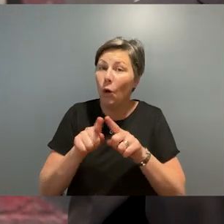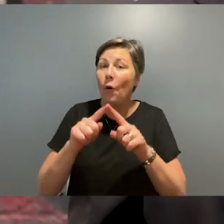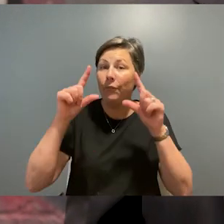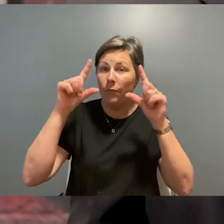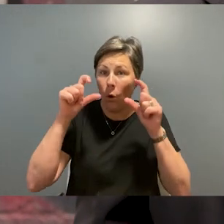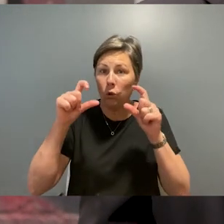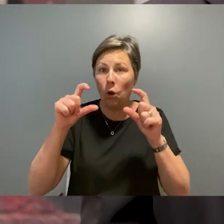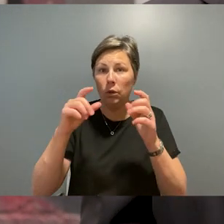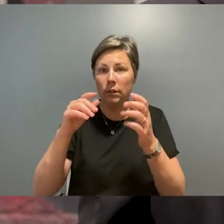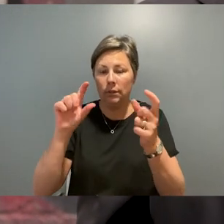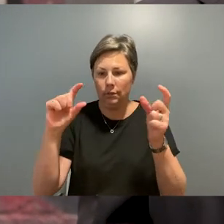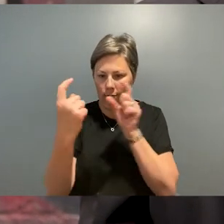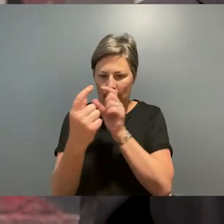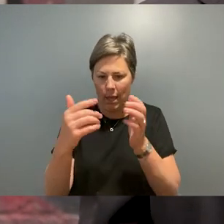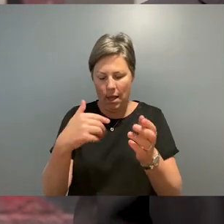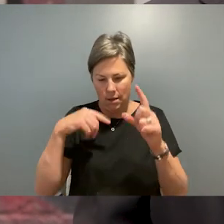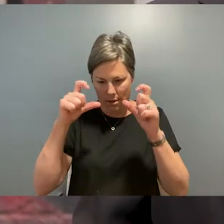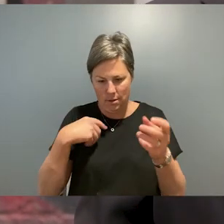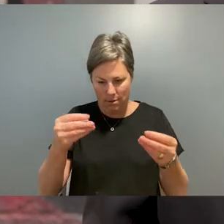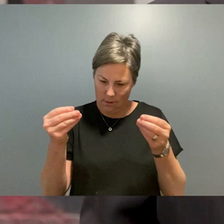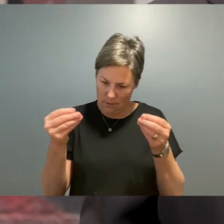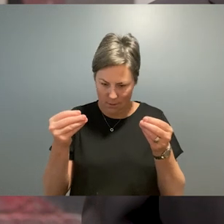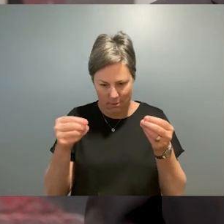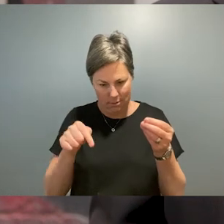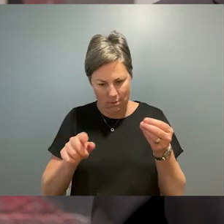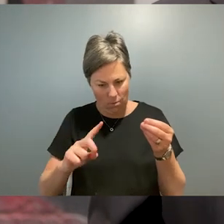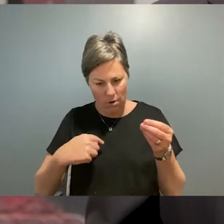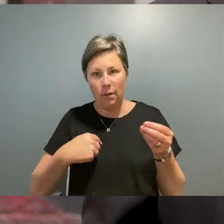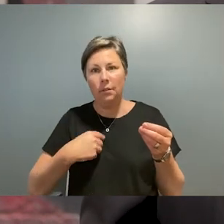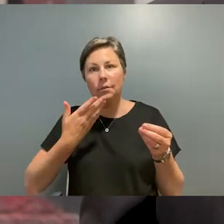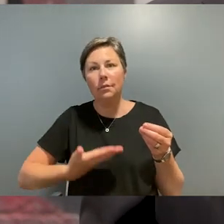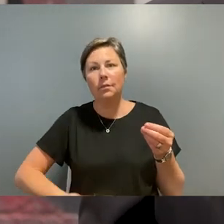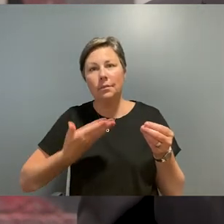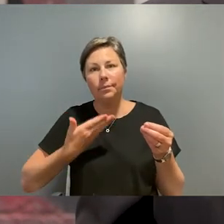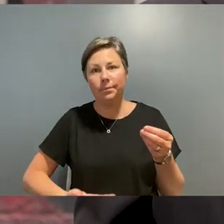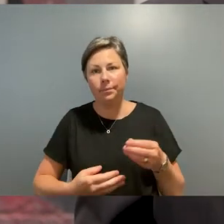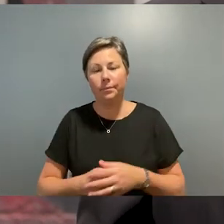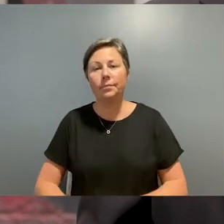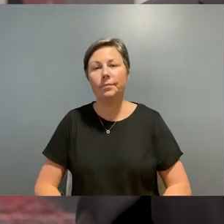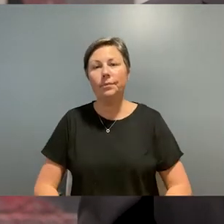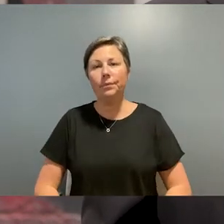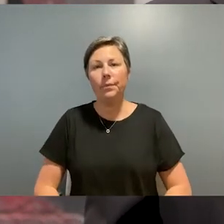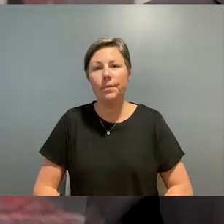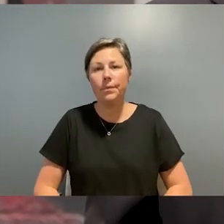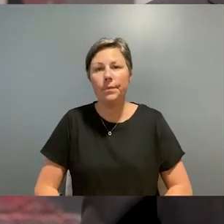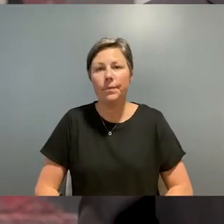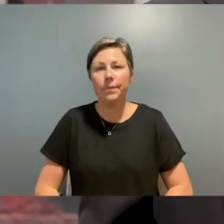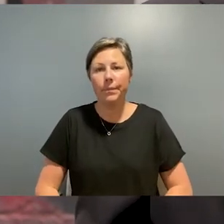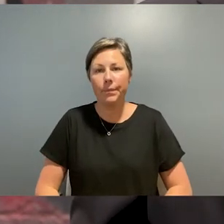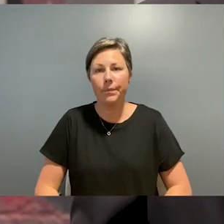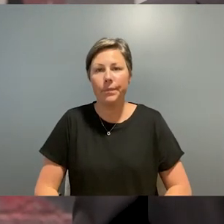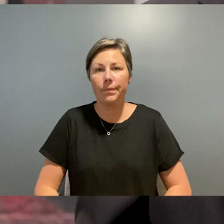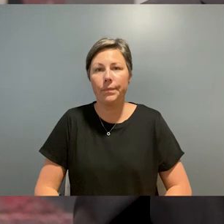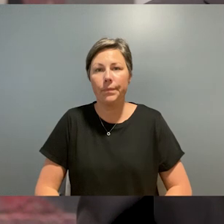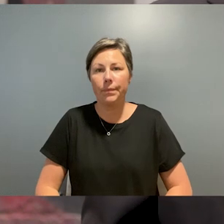also allowed us to see ourselves anew as something akin to a facsimile of real life as such and despite